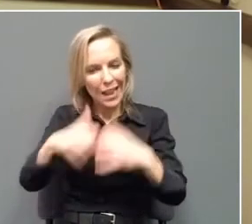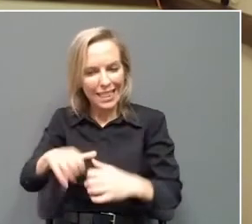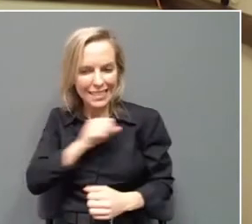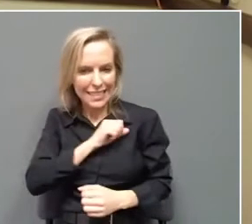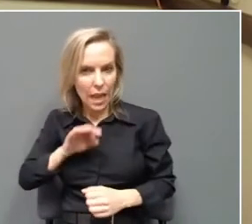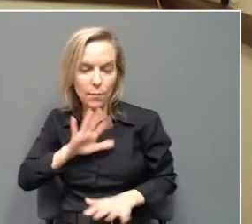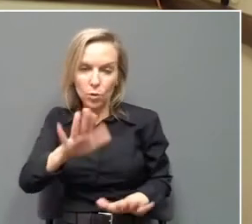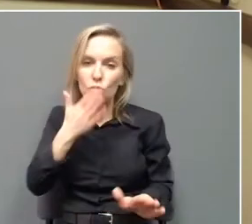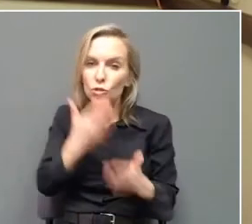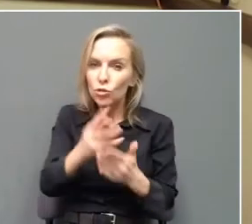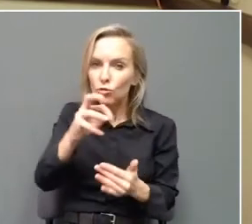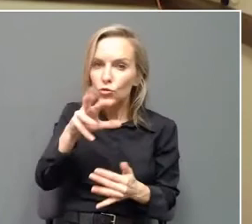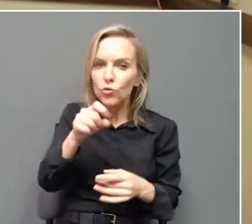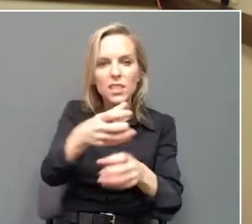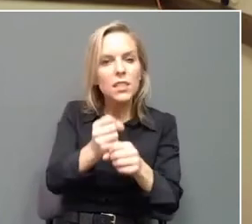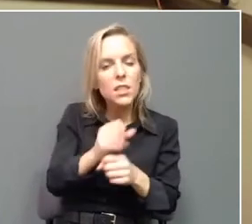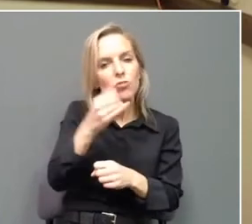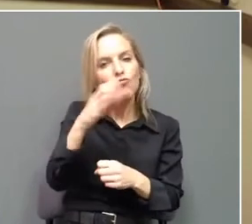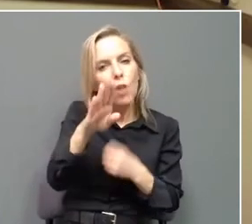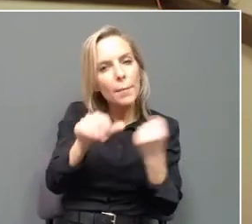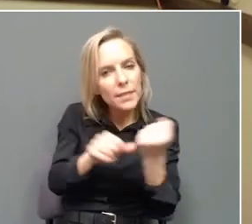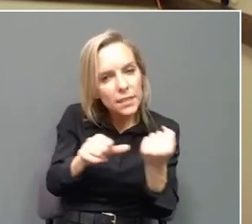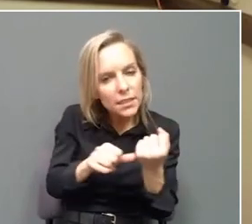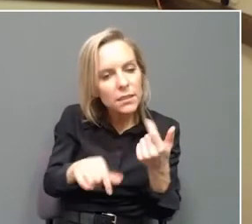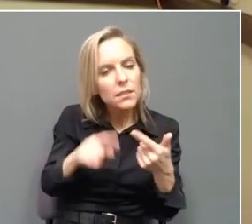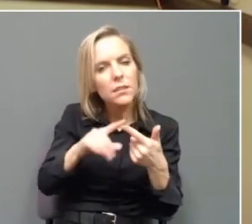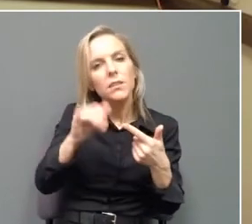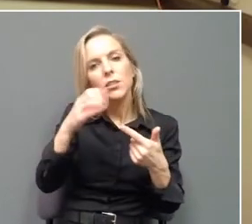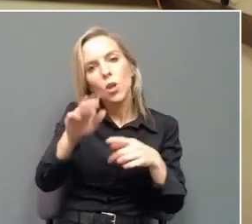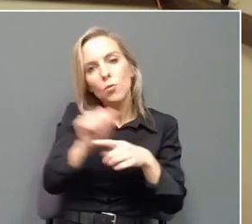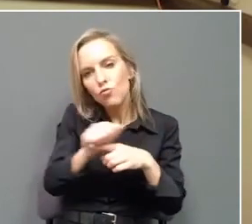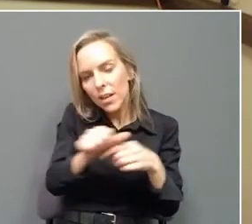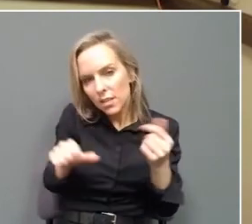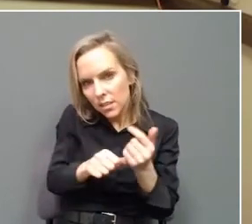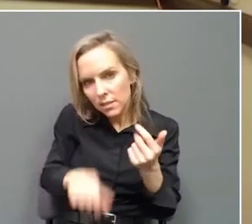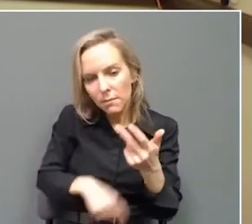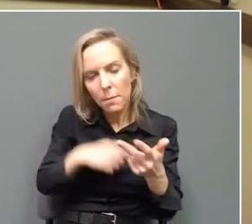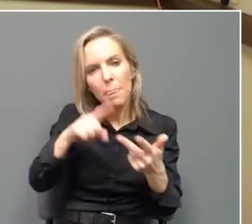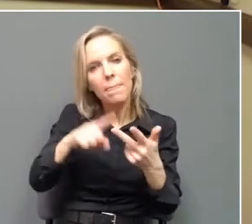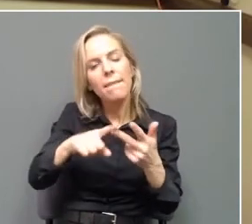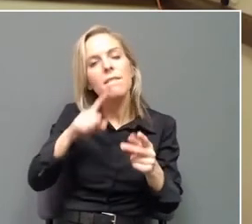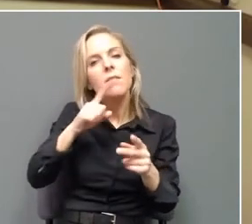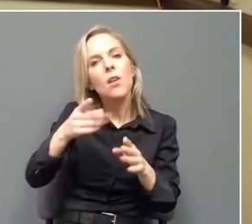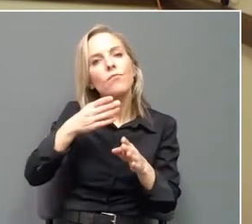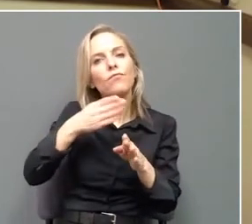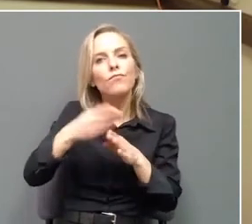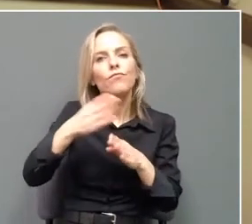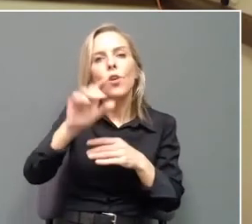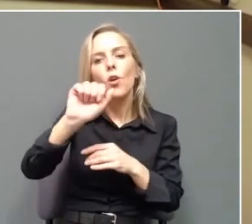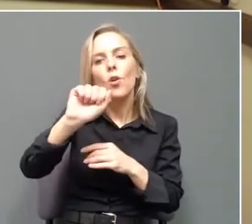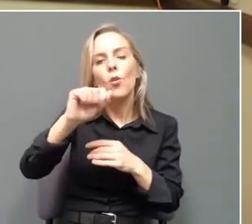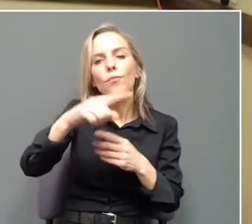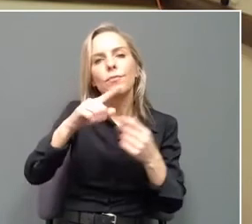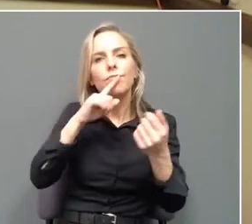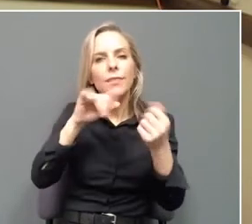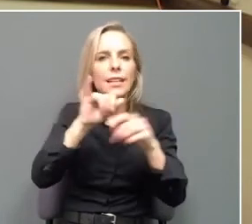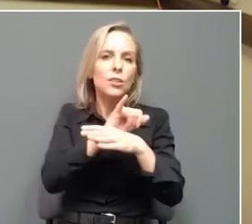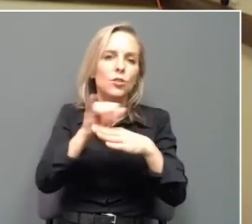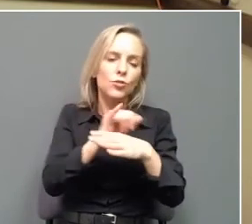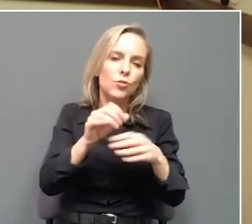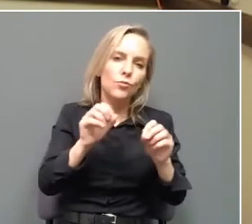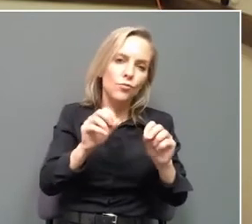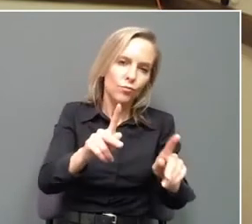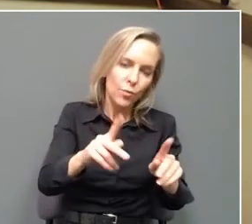job assistance, job training assistance, apprenticeship opportunities, vocational rehab, and adult education